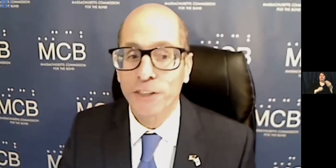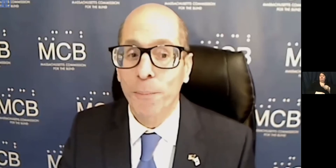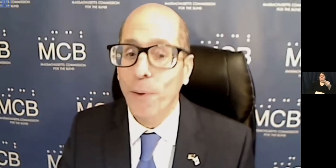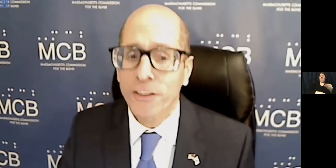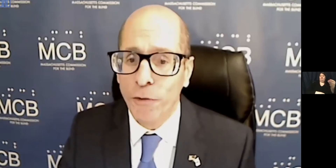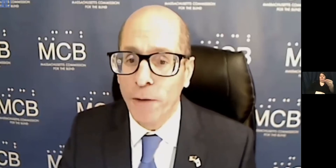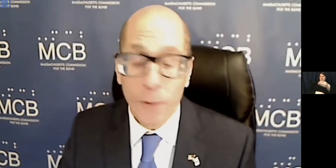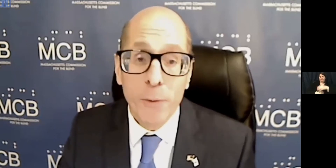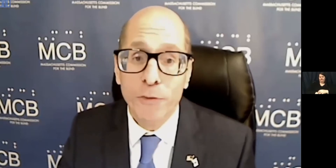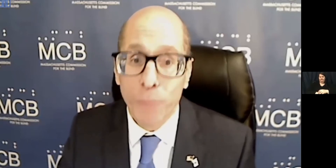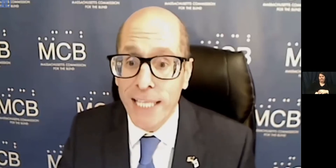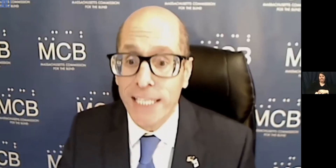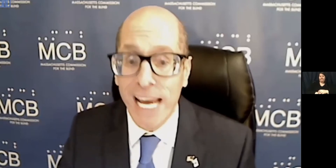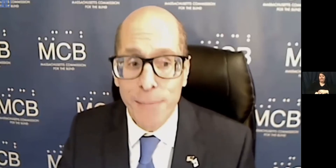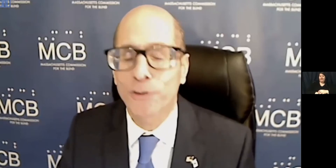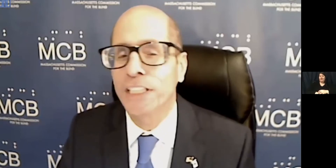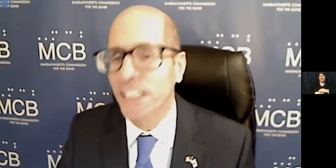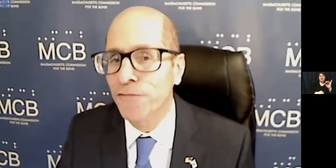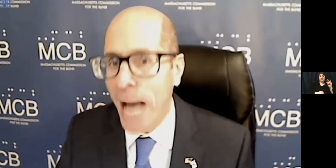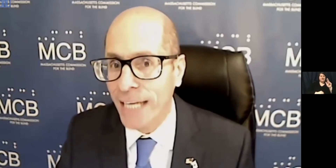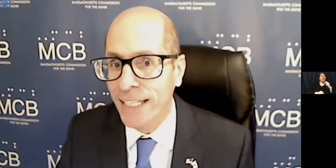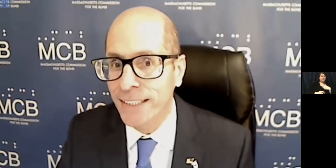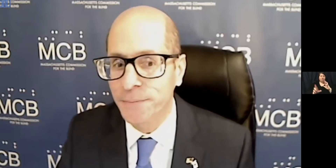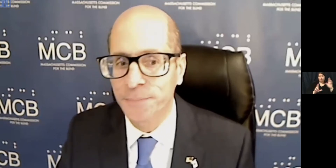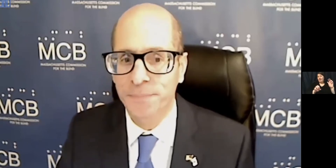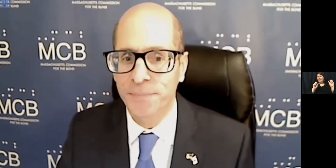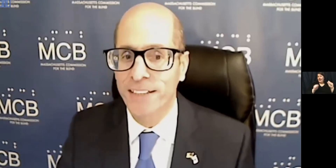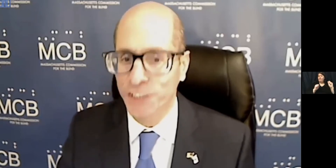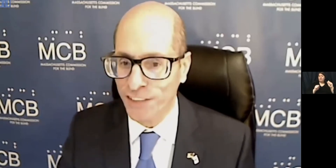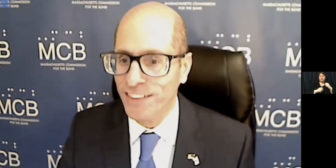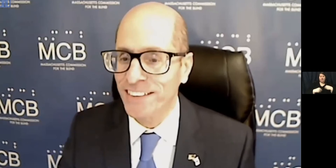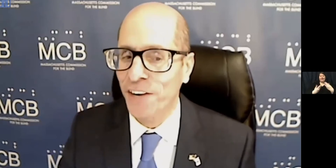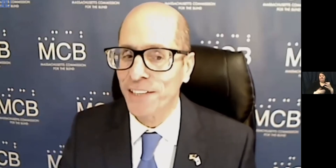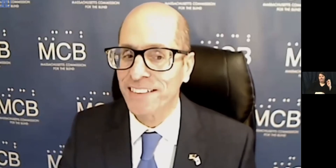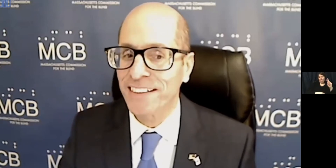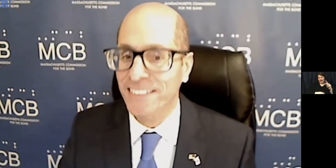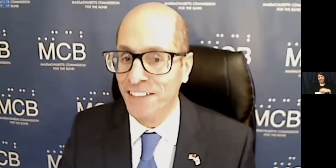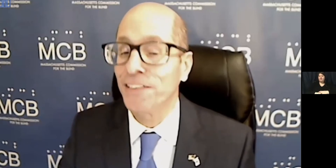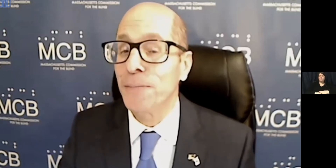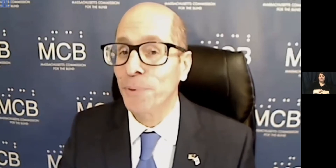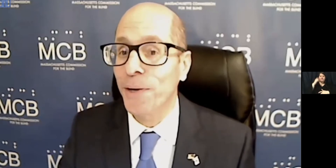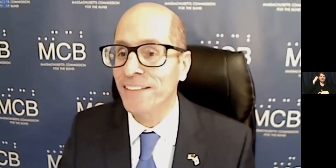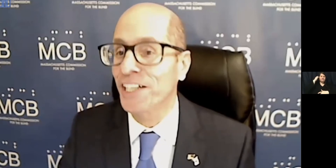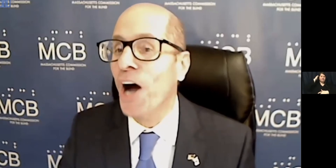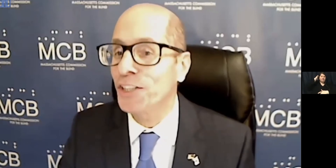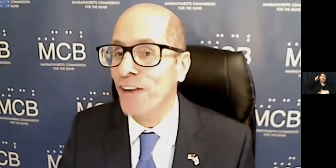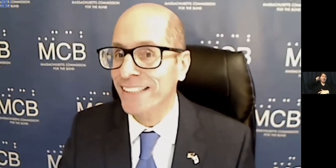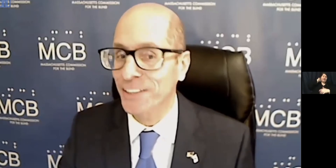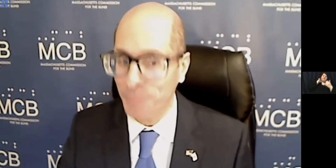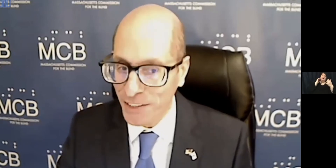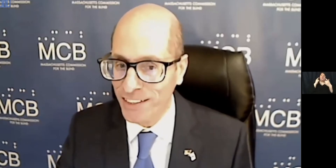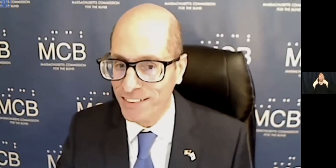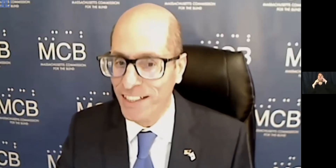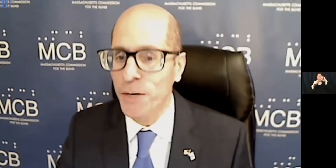Justin had reached a point in his career where he was ready and able to give back. Justin is currently successfully employed as